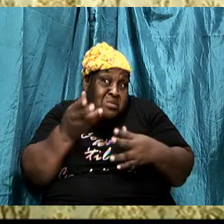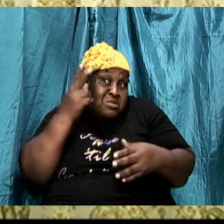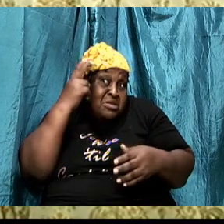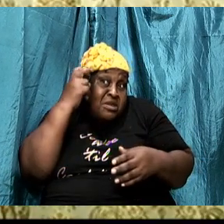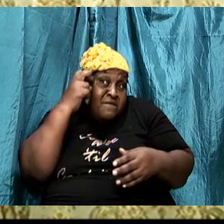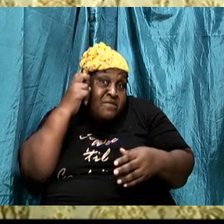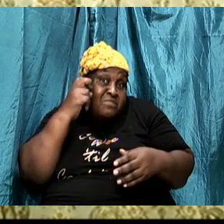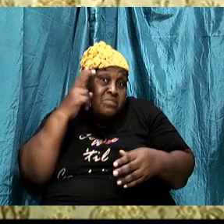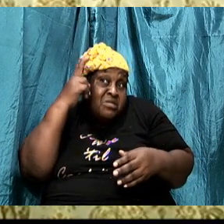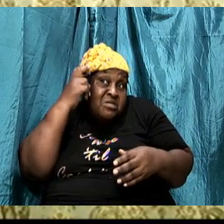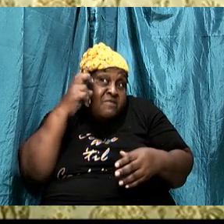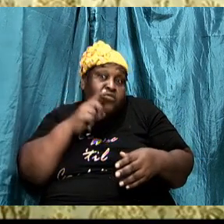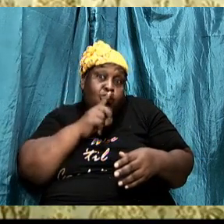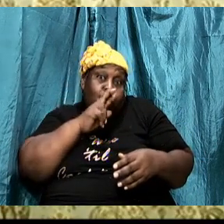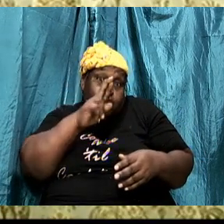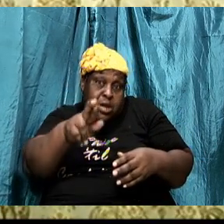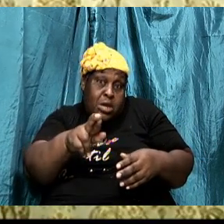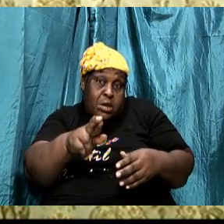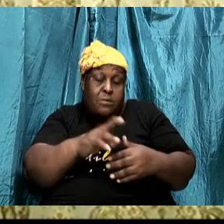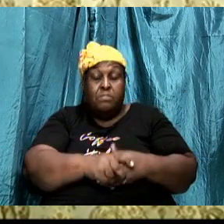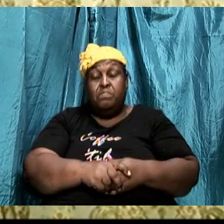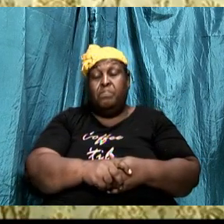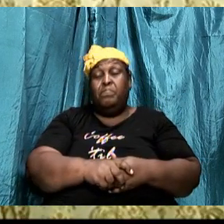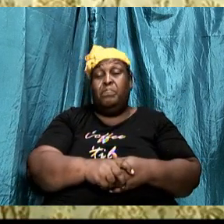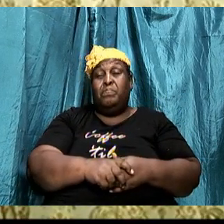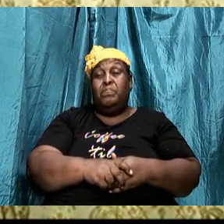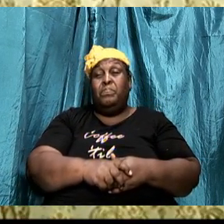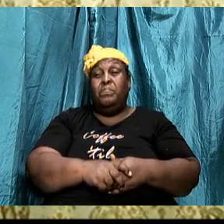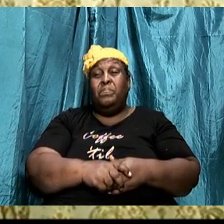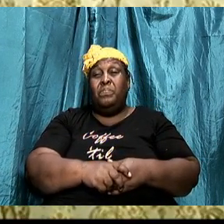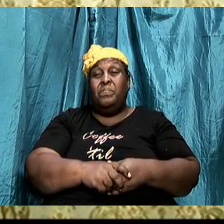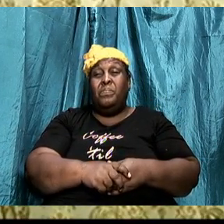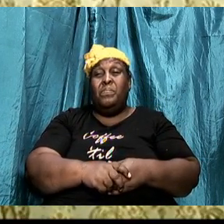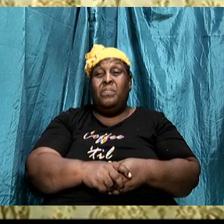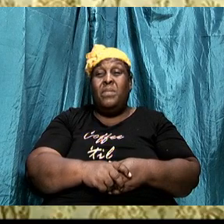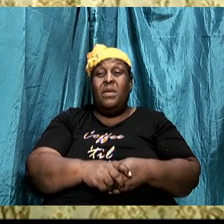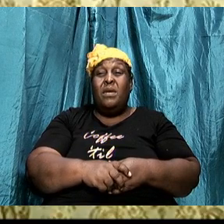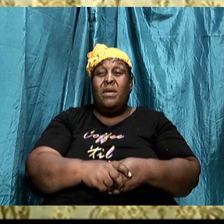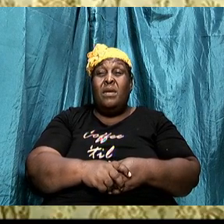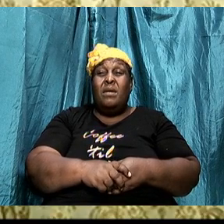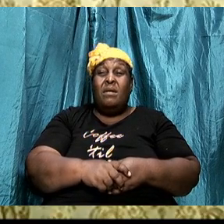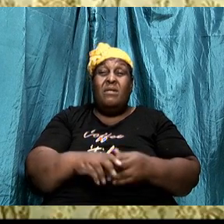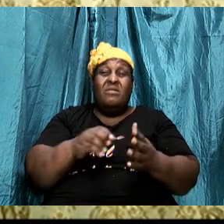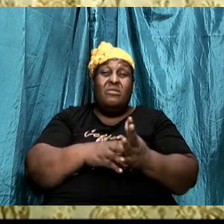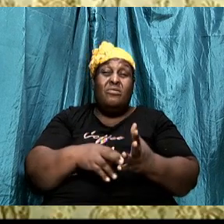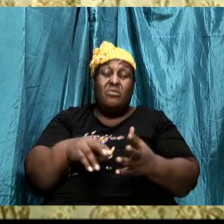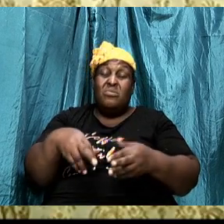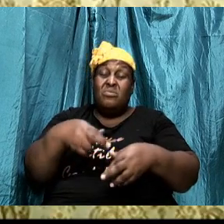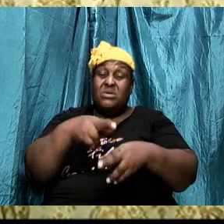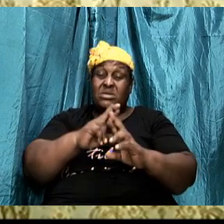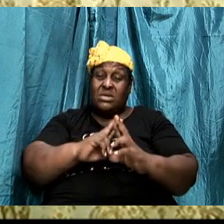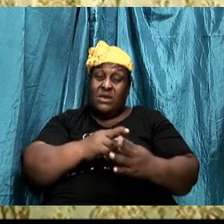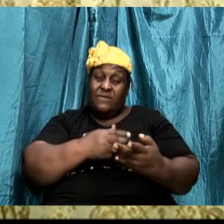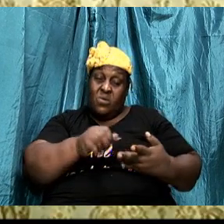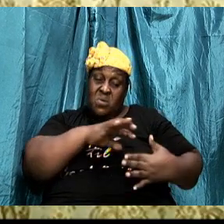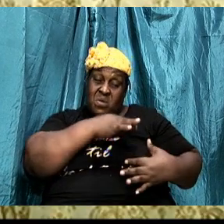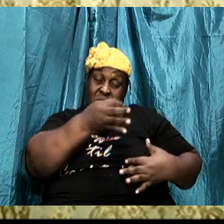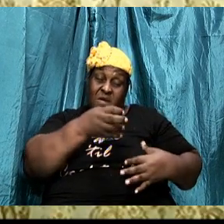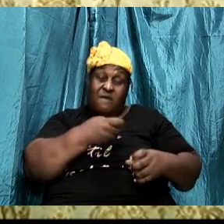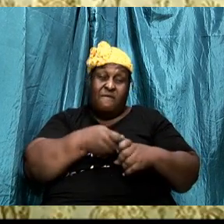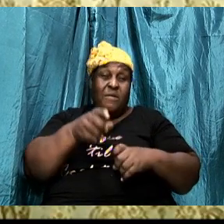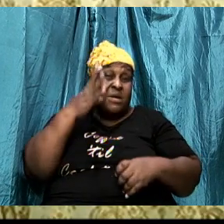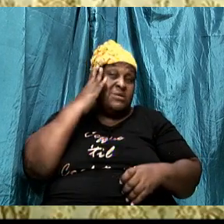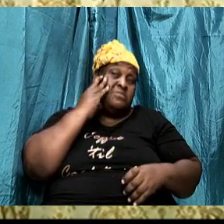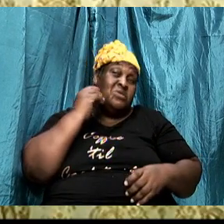We said last time that based on the fact that we receive the Holy Ghost and from that experience,